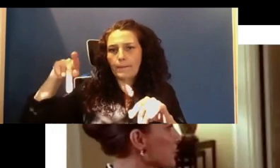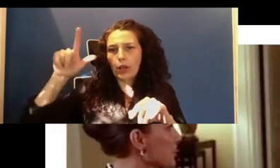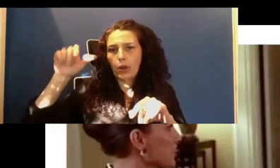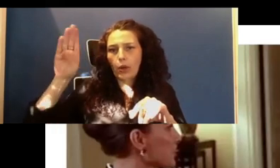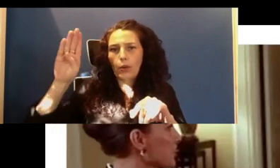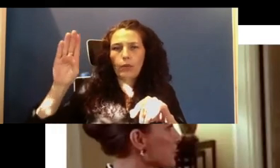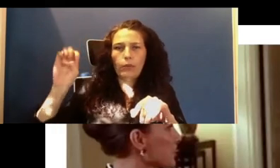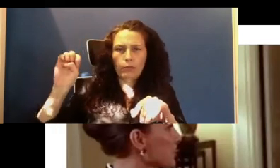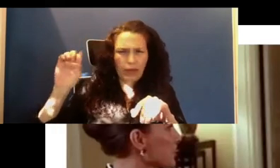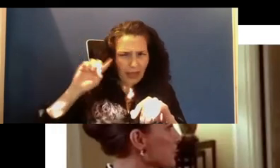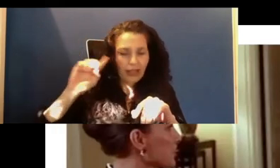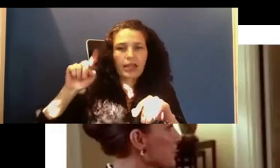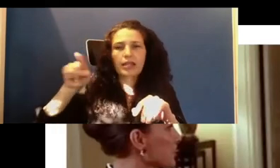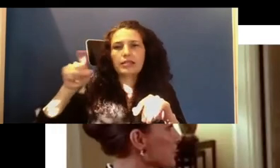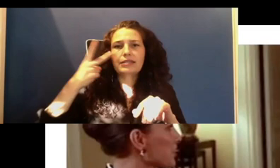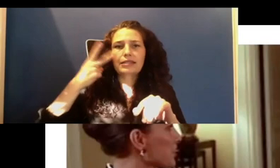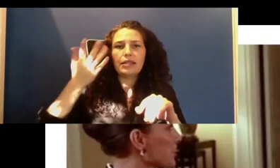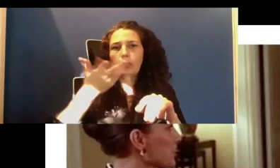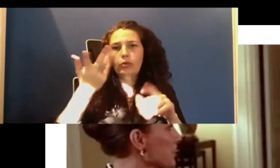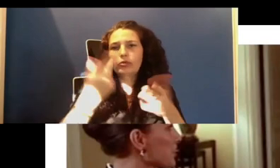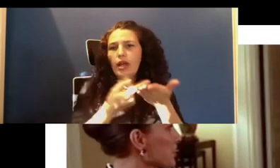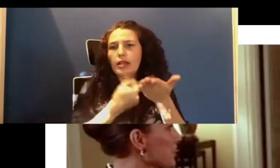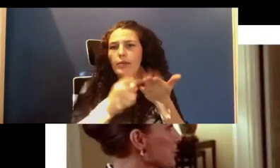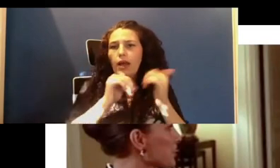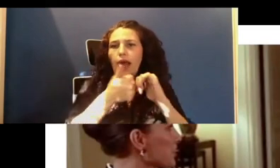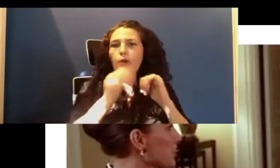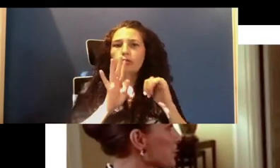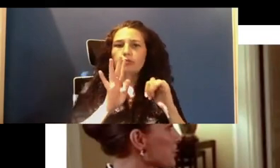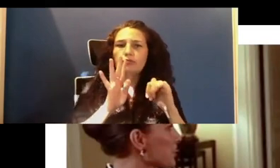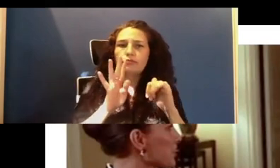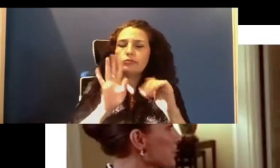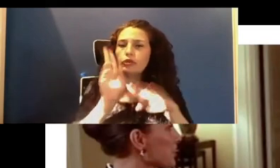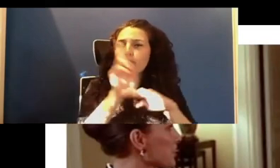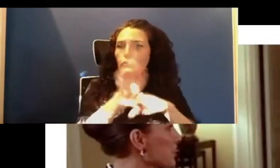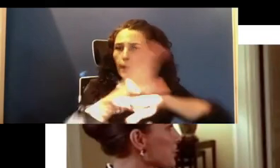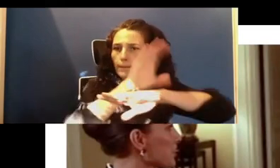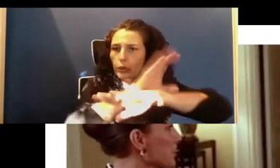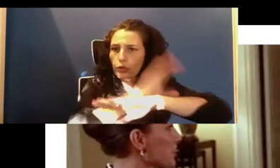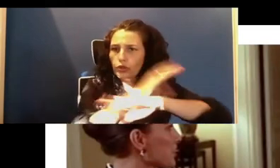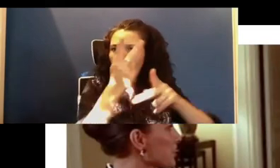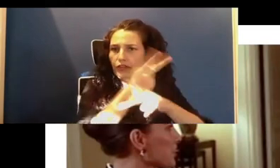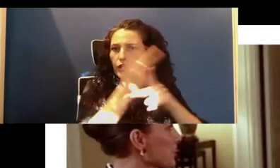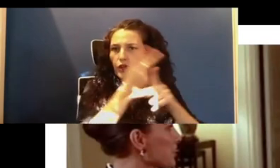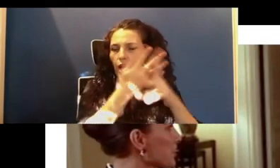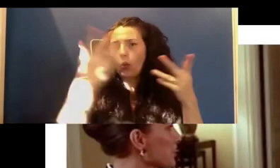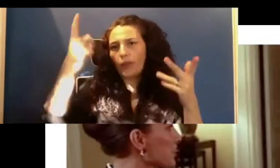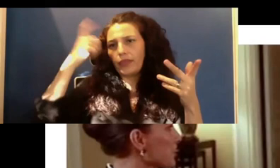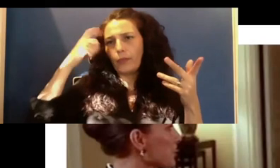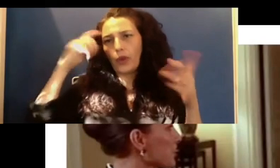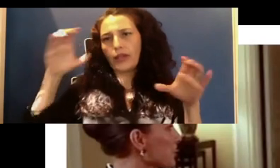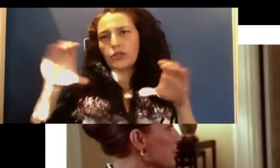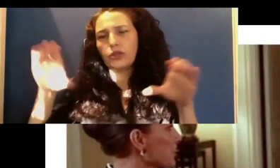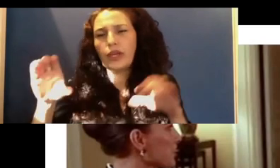how we can use computers to better understand what the brain is doing and also how we can use how the brain